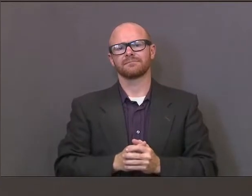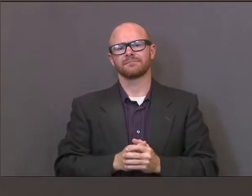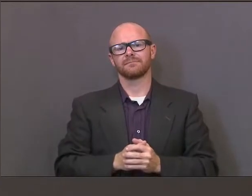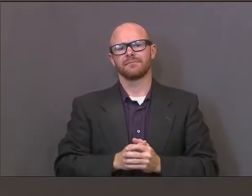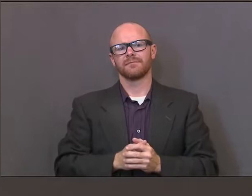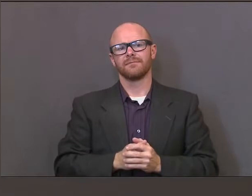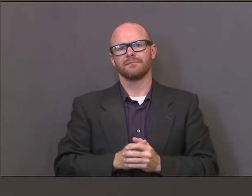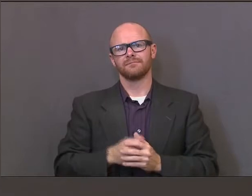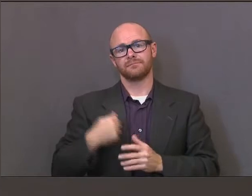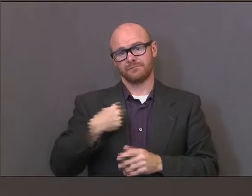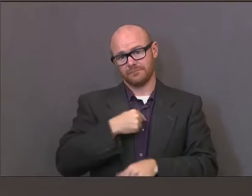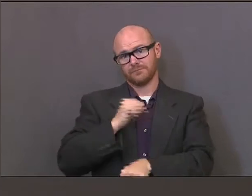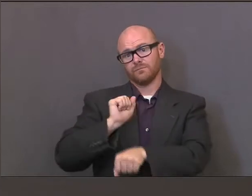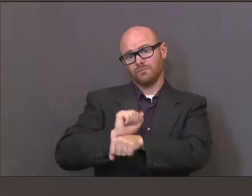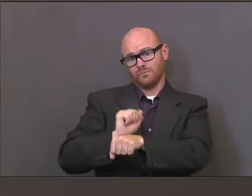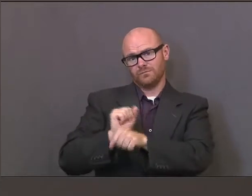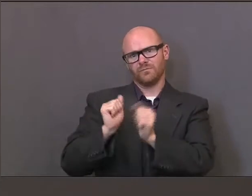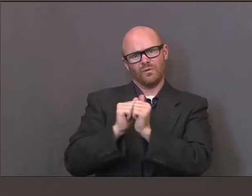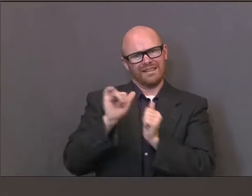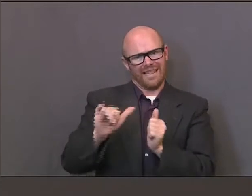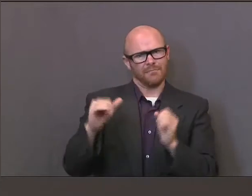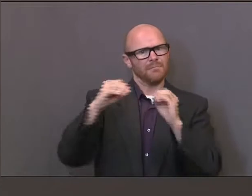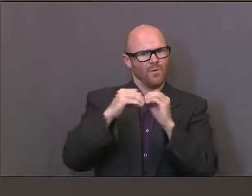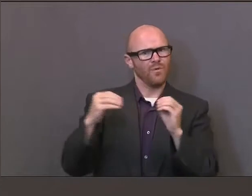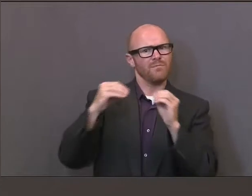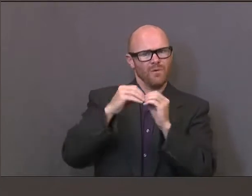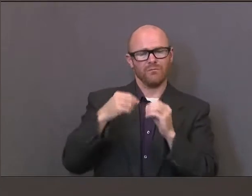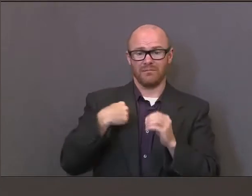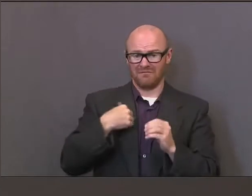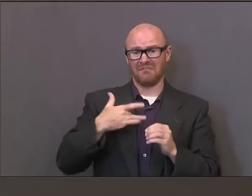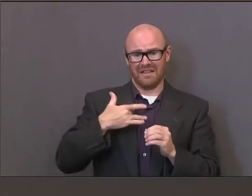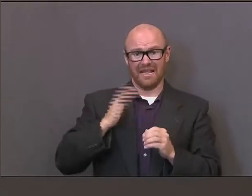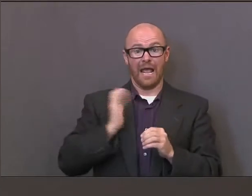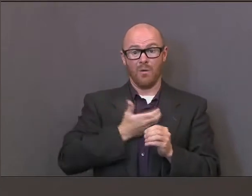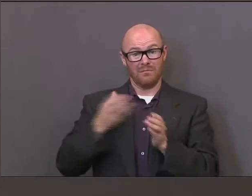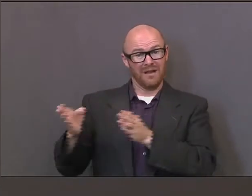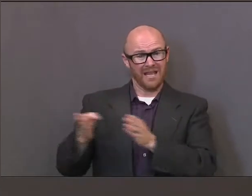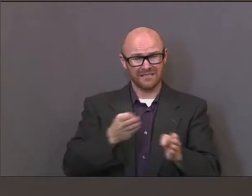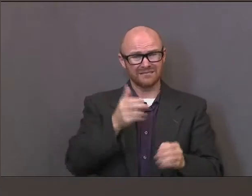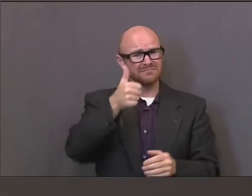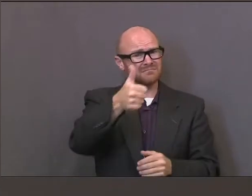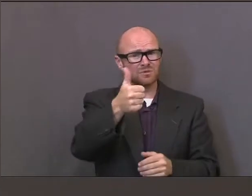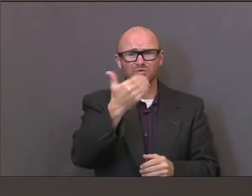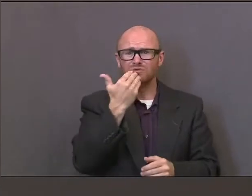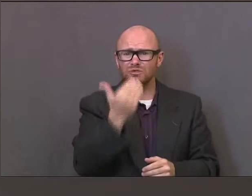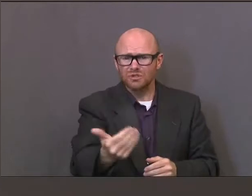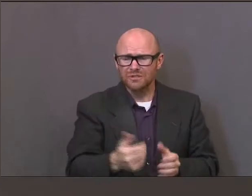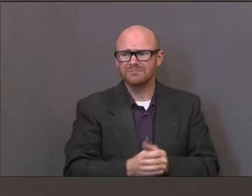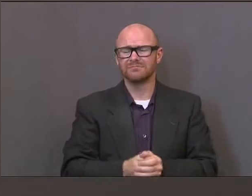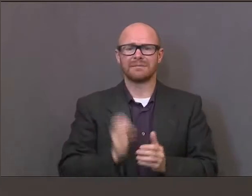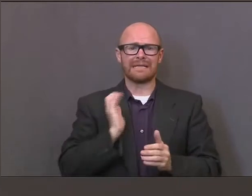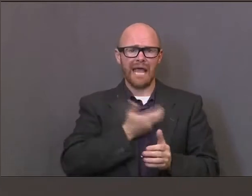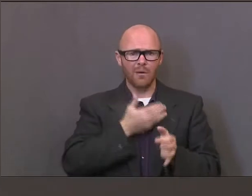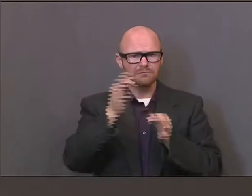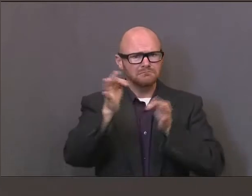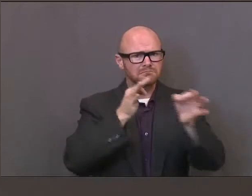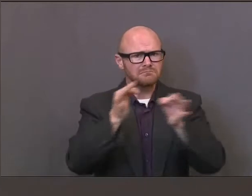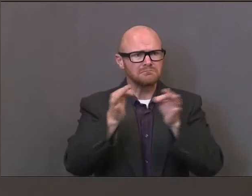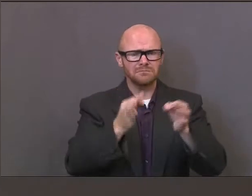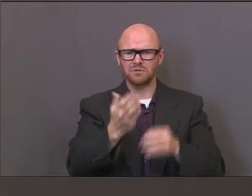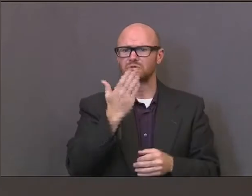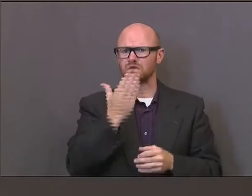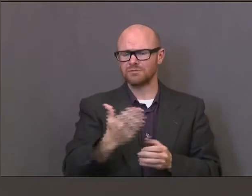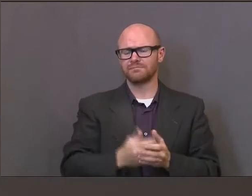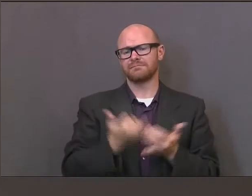So we're working on that. We have good plans in place and guidance. And so I'd like to have our education advisor,